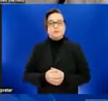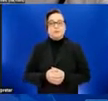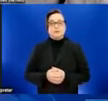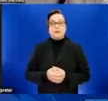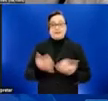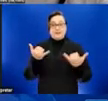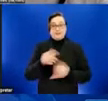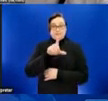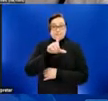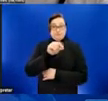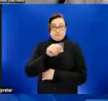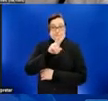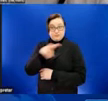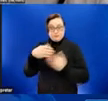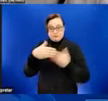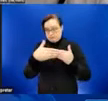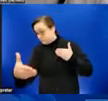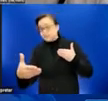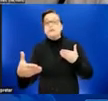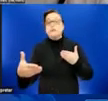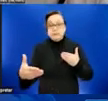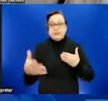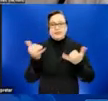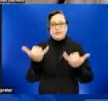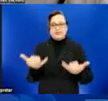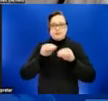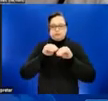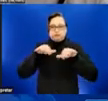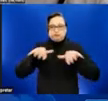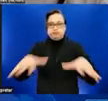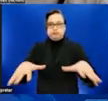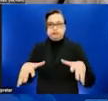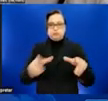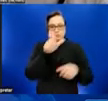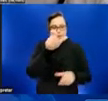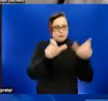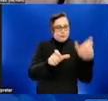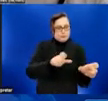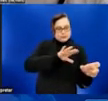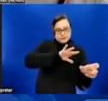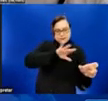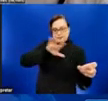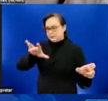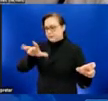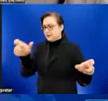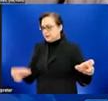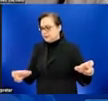current global outbreak monkeypox virus has spread widely through person-to-person contact. Next slide, please.